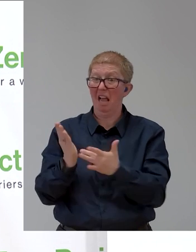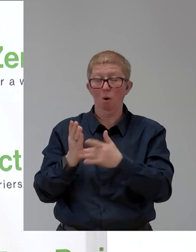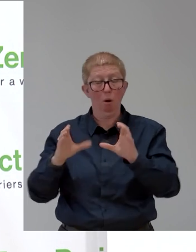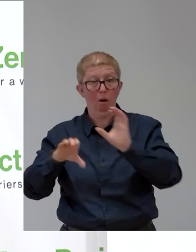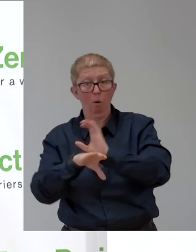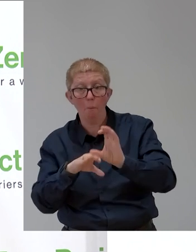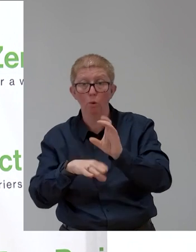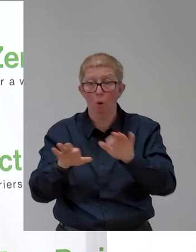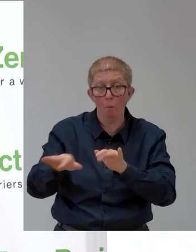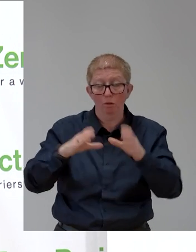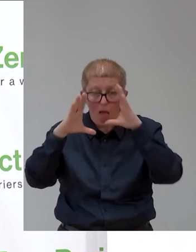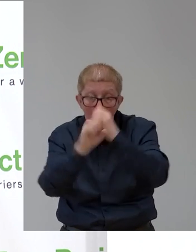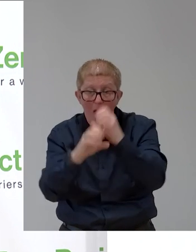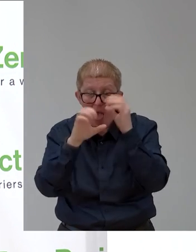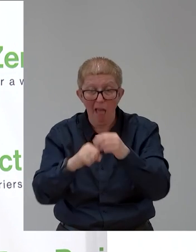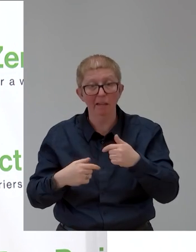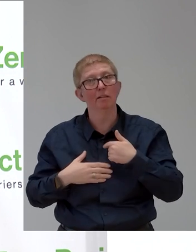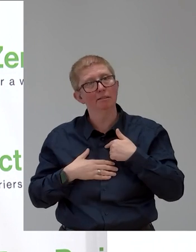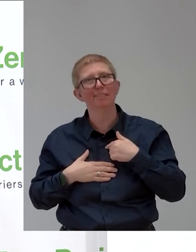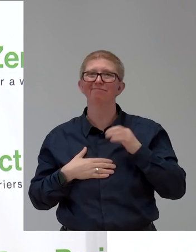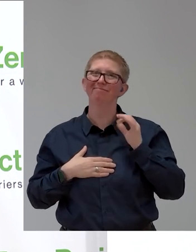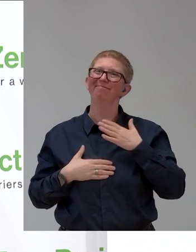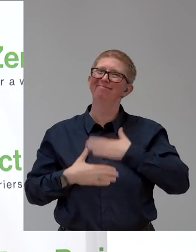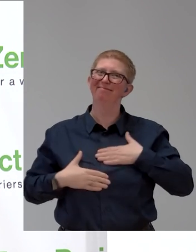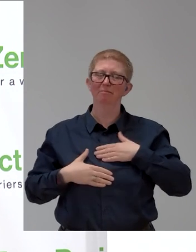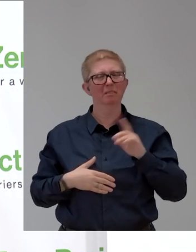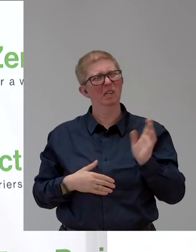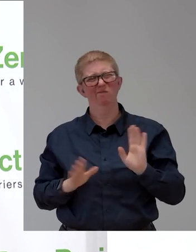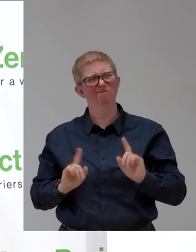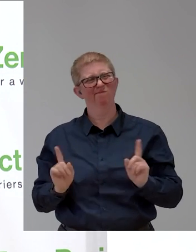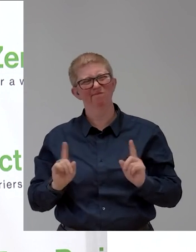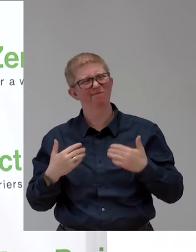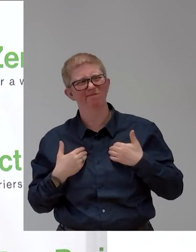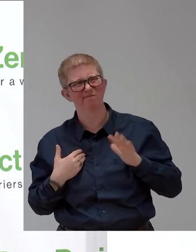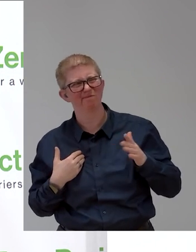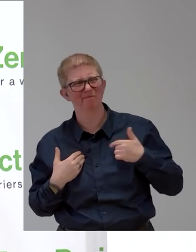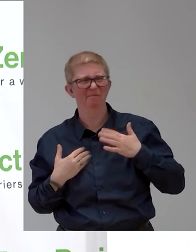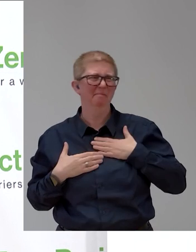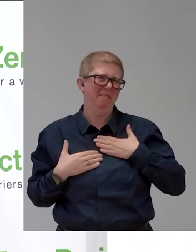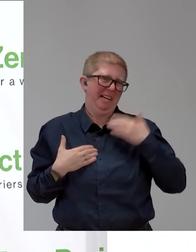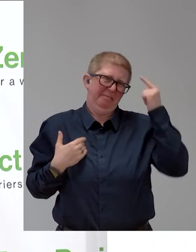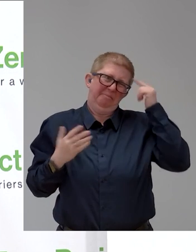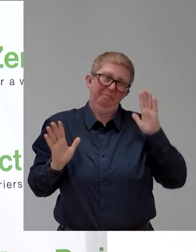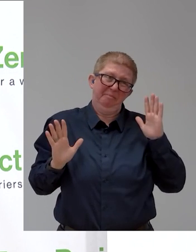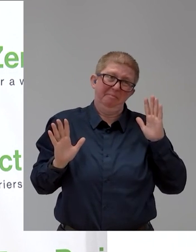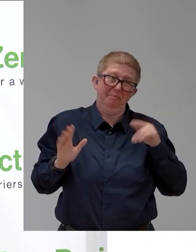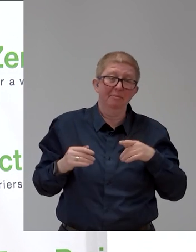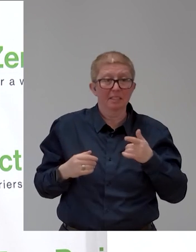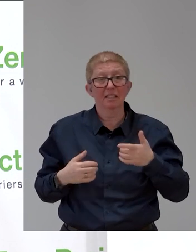trials. They seem to be successful, which is fundamental if they are seeking government